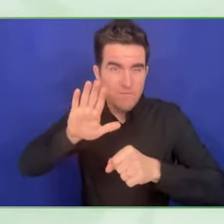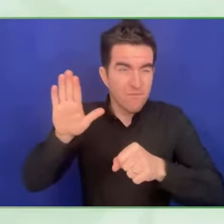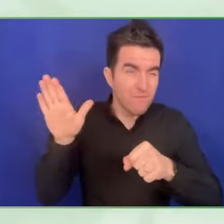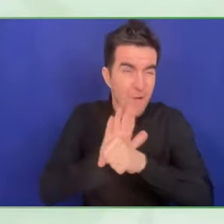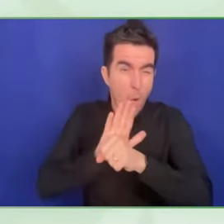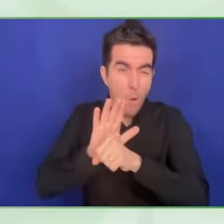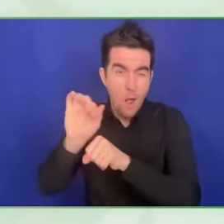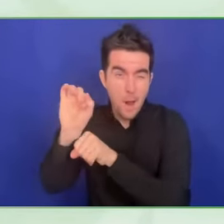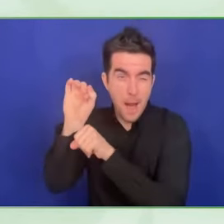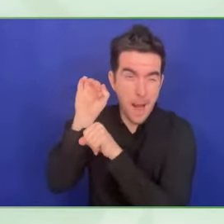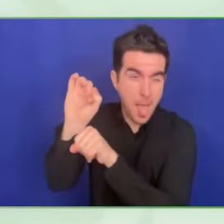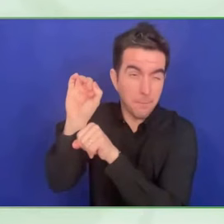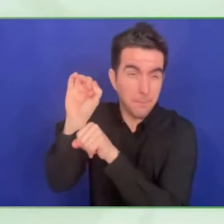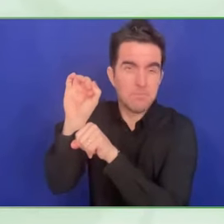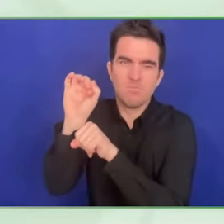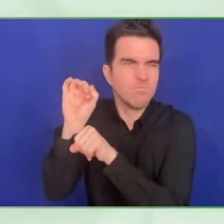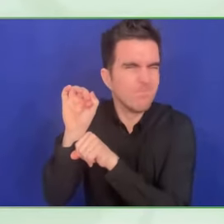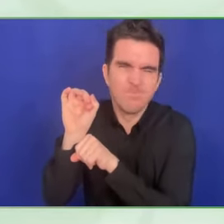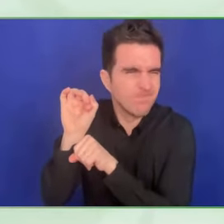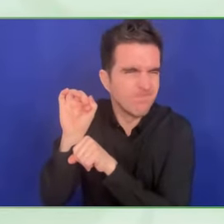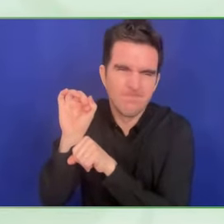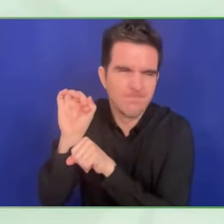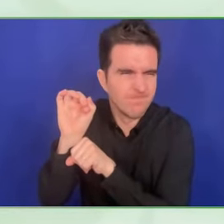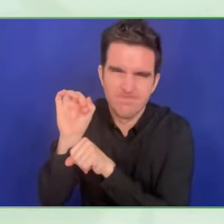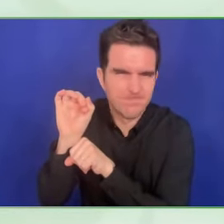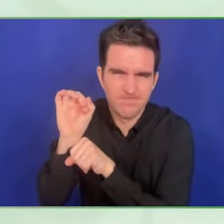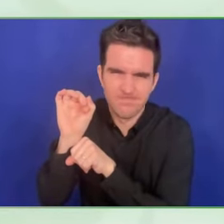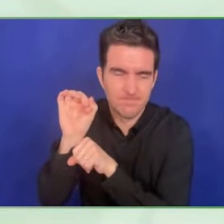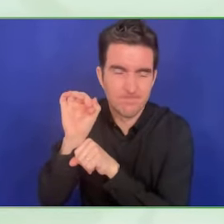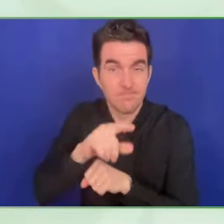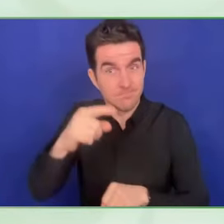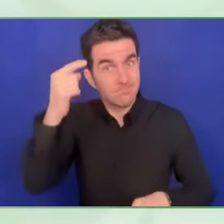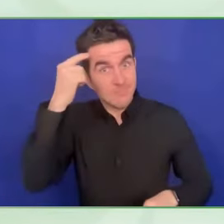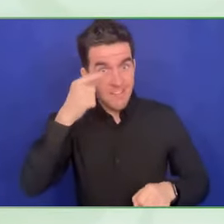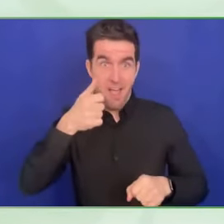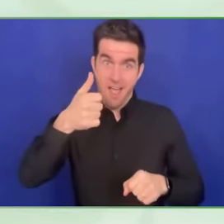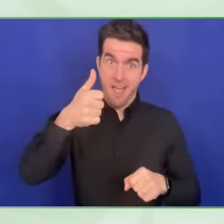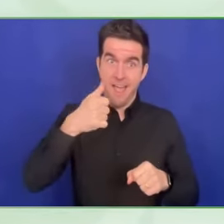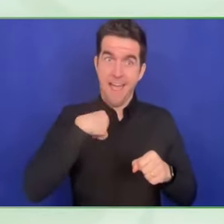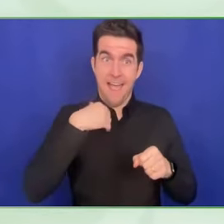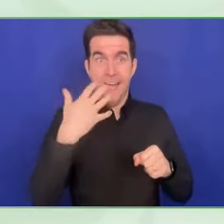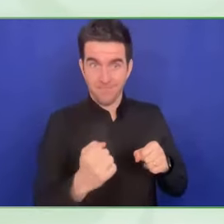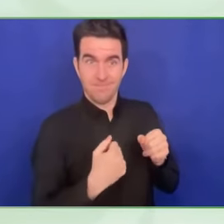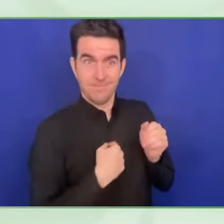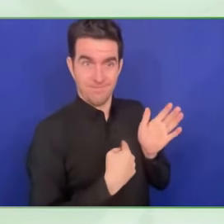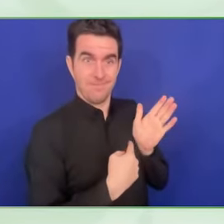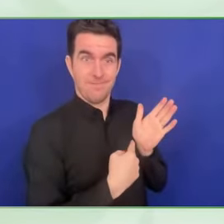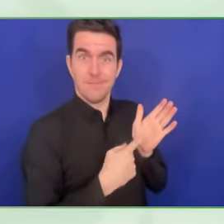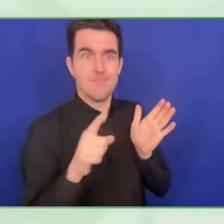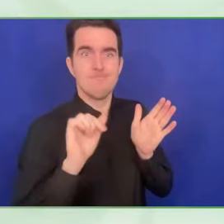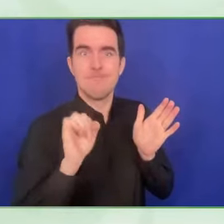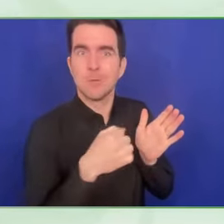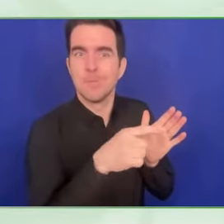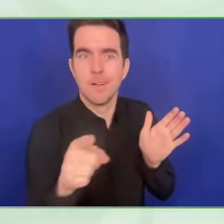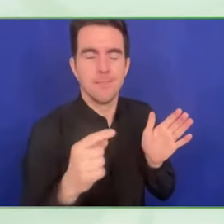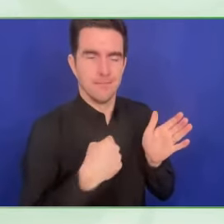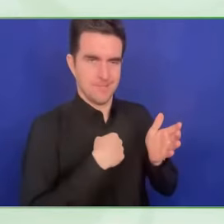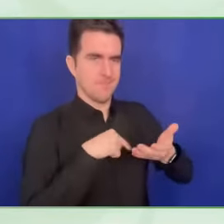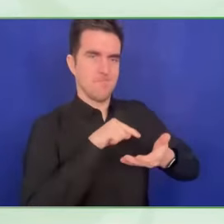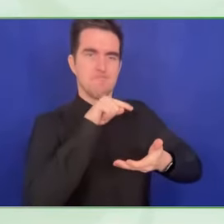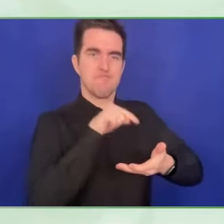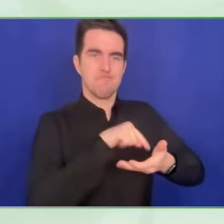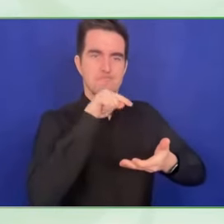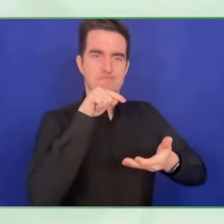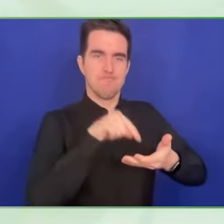or your fingerprint that usually we use to unblock the phone? Knox Bolt from Samsung. Knox Bolt is the answer of